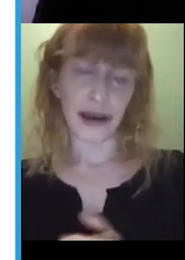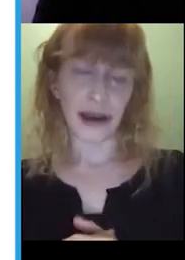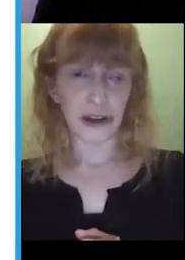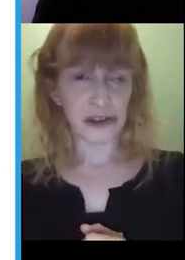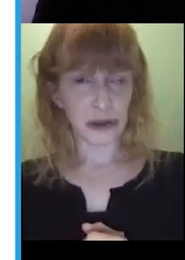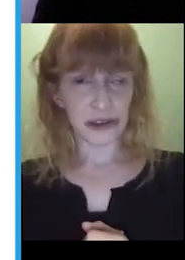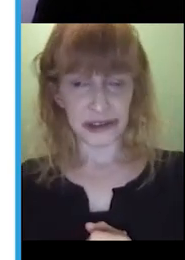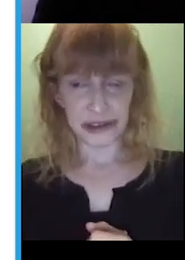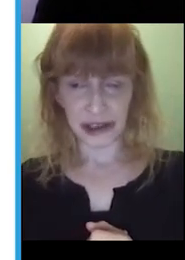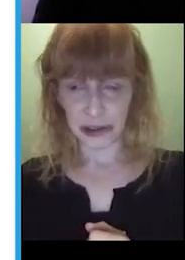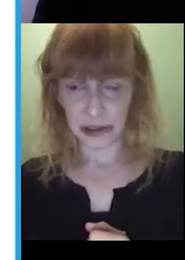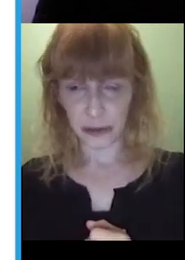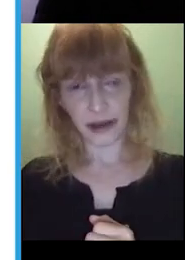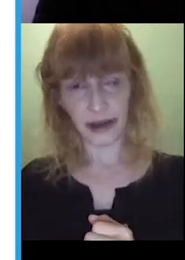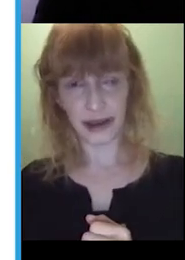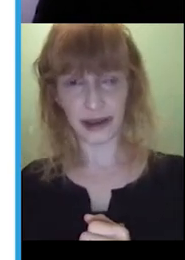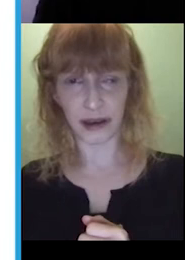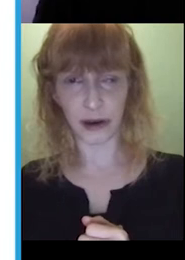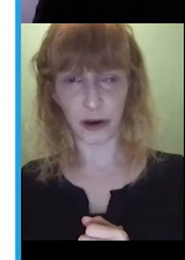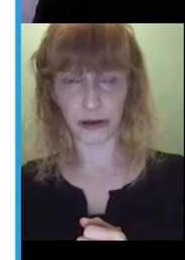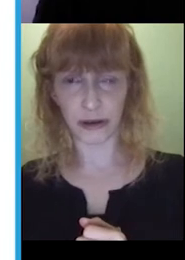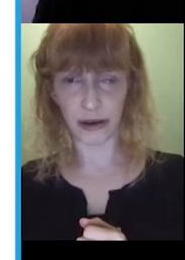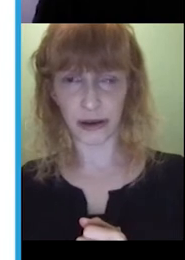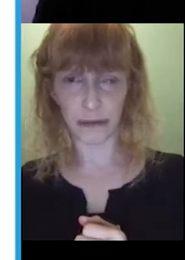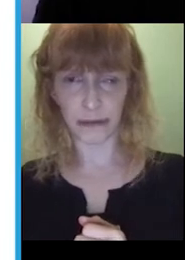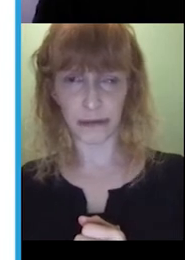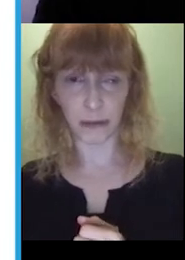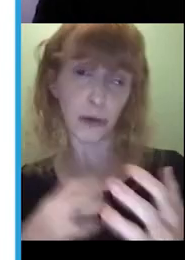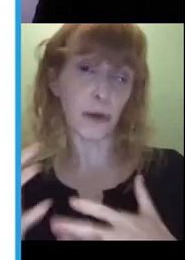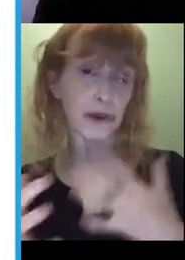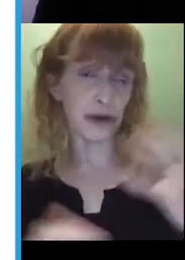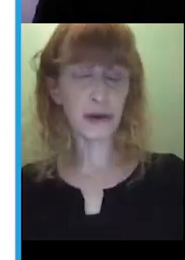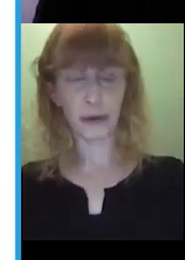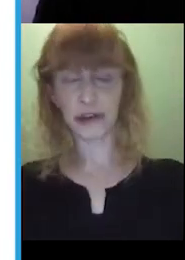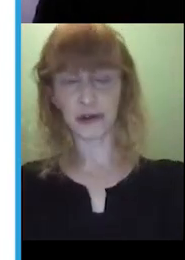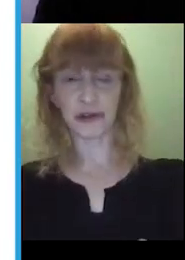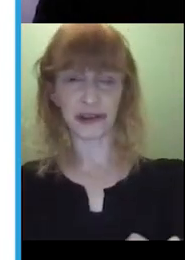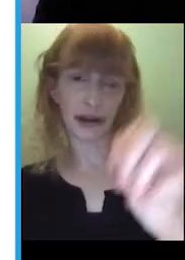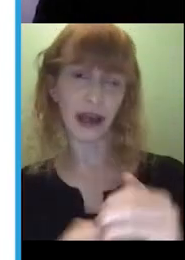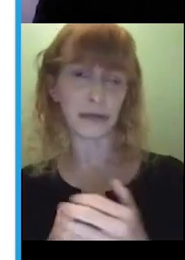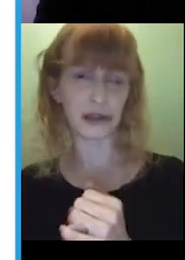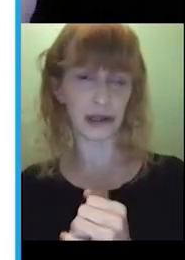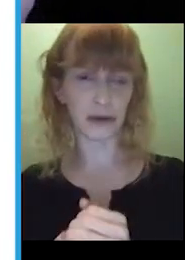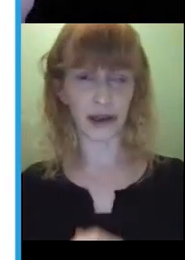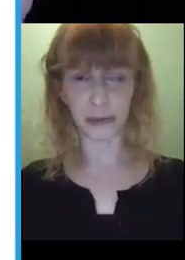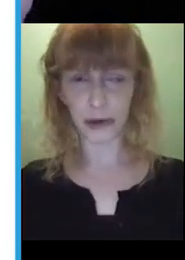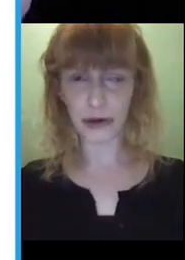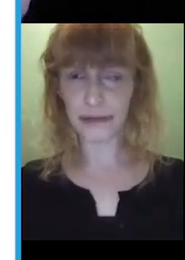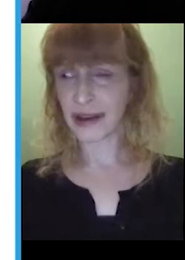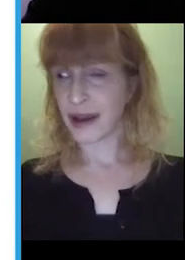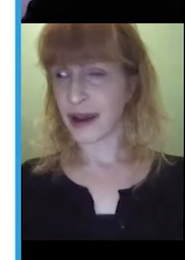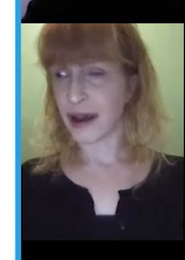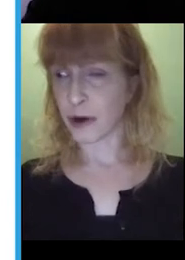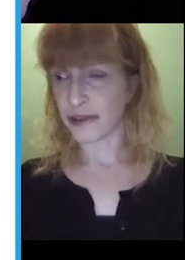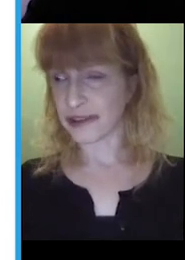Okay, and then I just wanted to touch a little bit here on, you know, what we're doing when we're choosing vocabulary around a